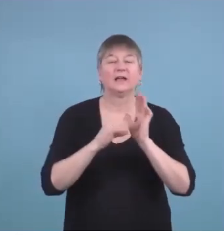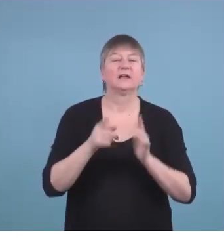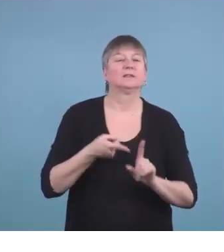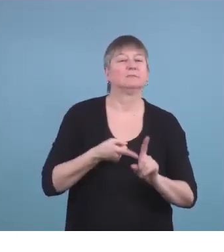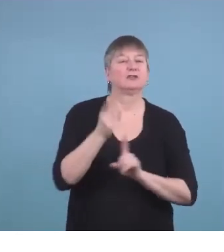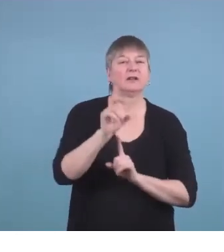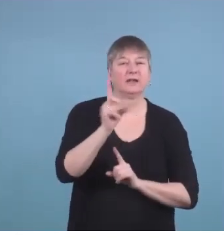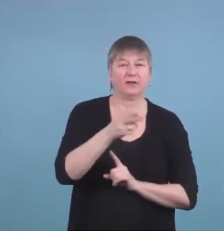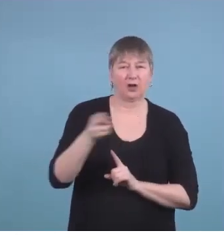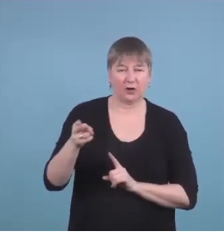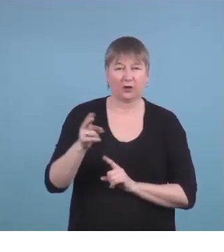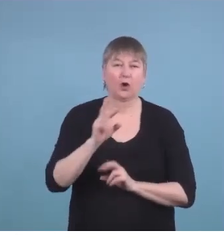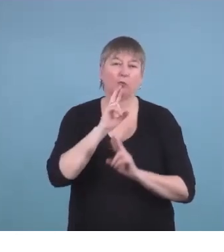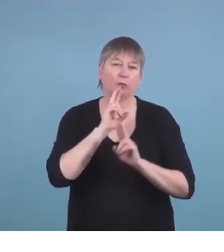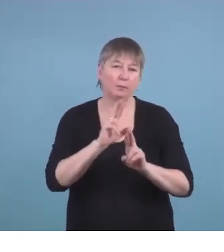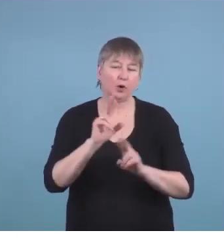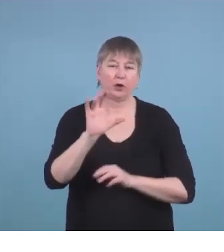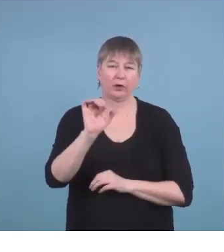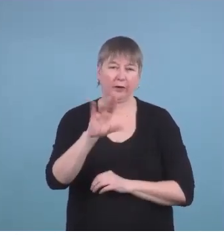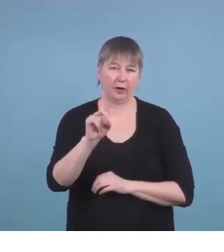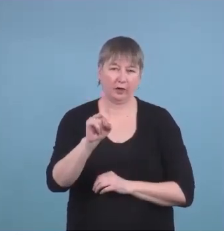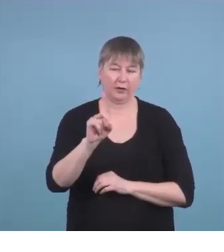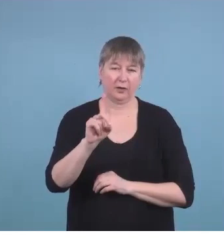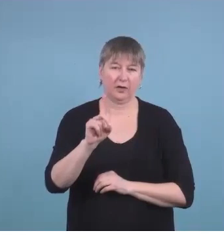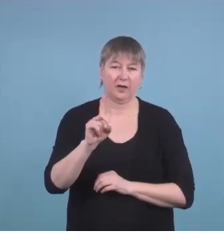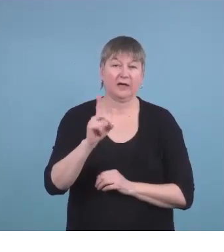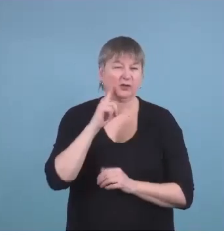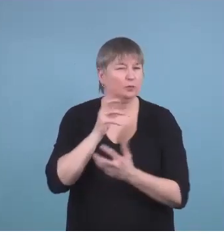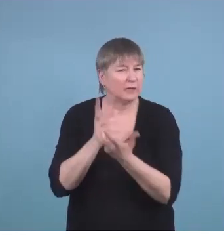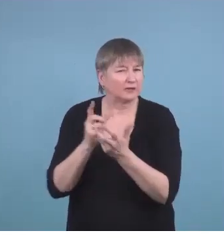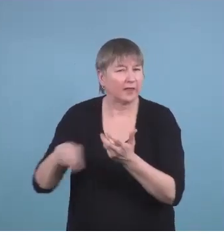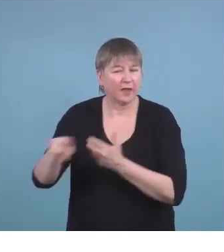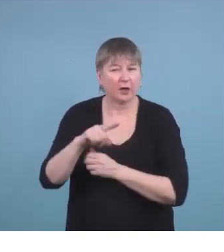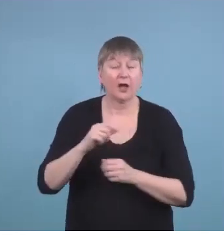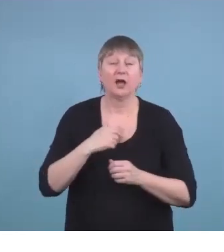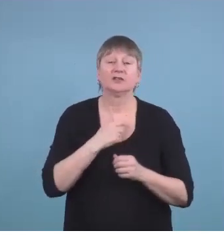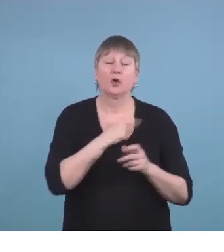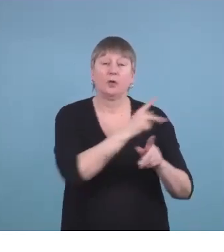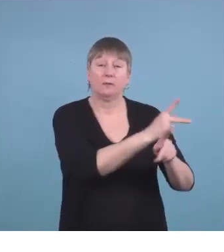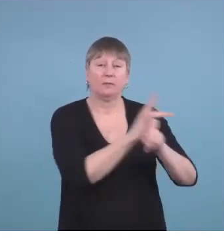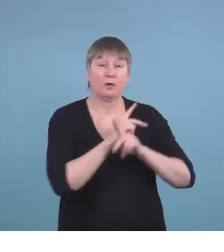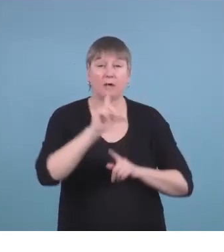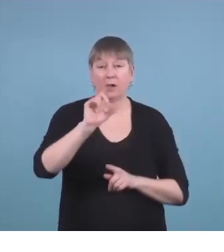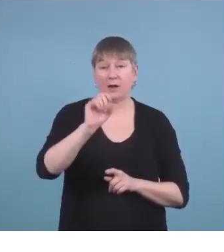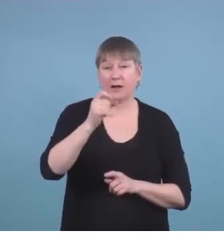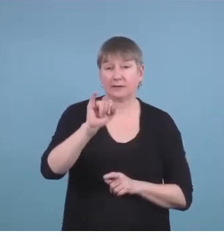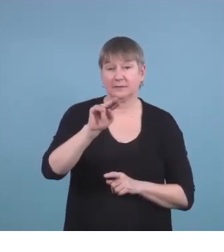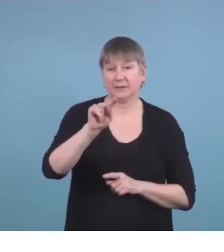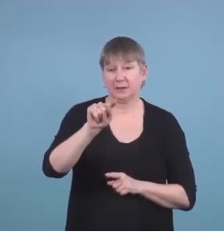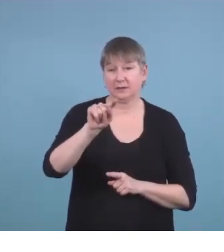and we have in order to do that we've used the Lexington school for the deaf cognitive